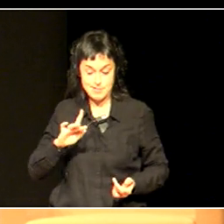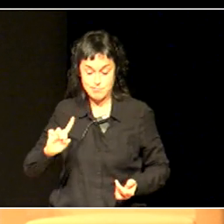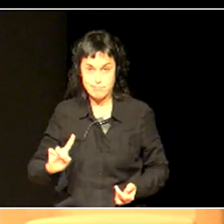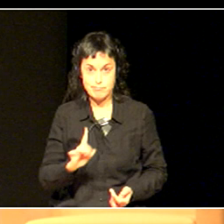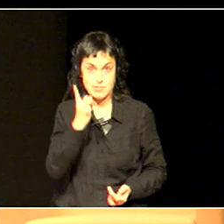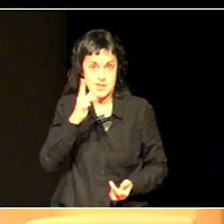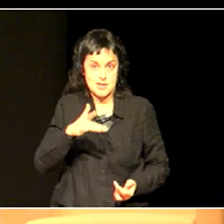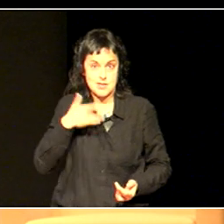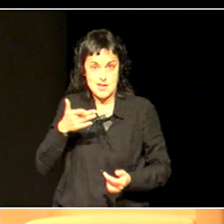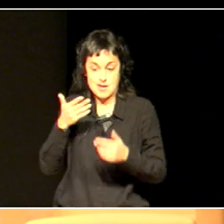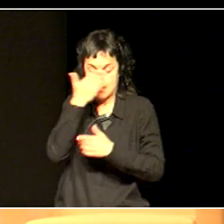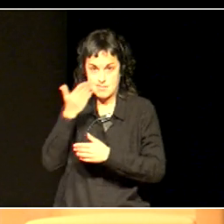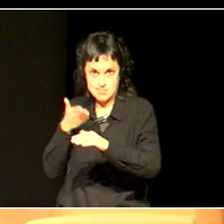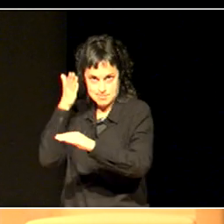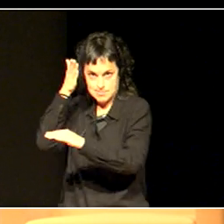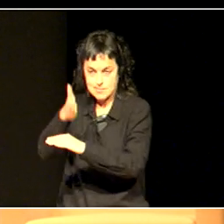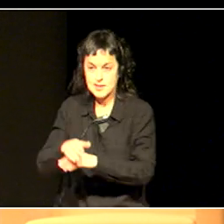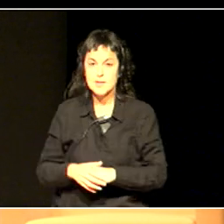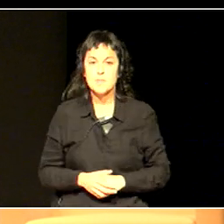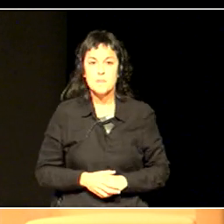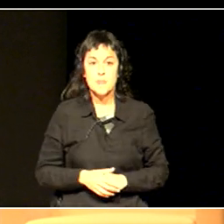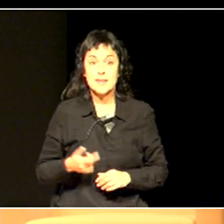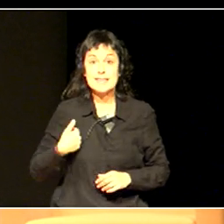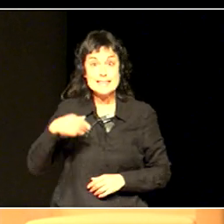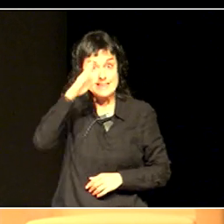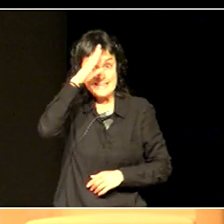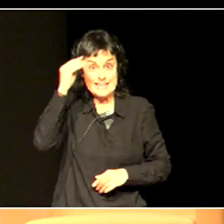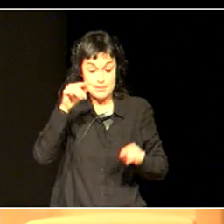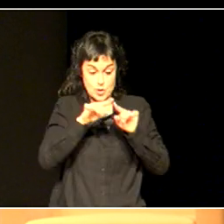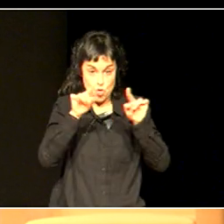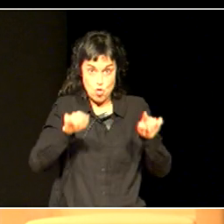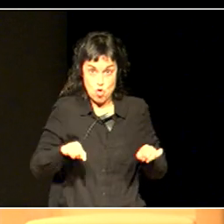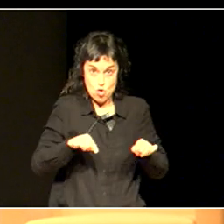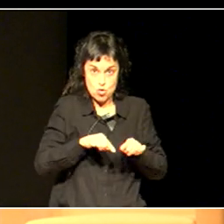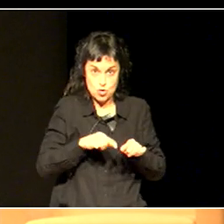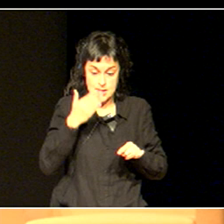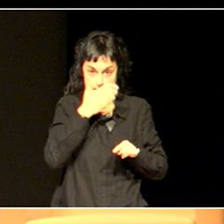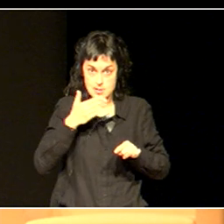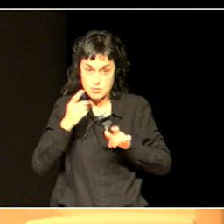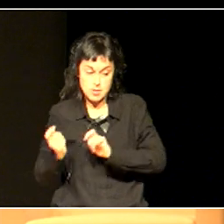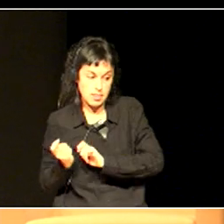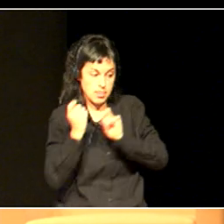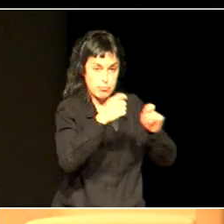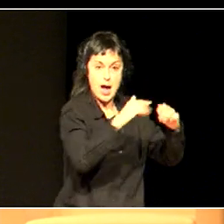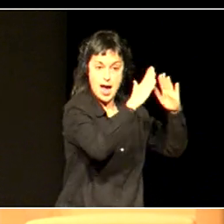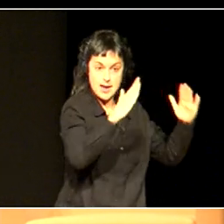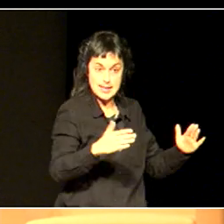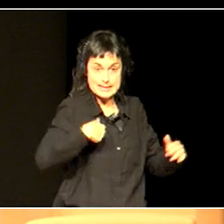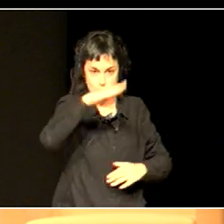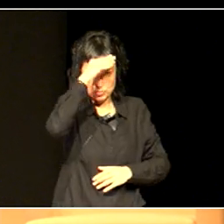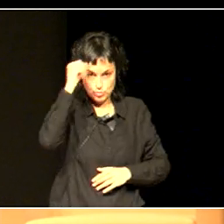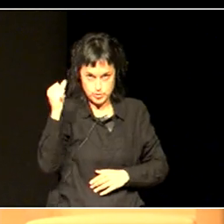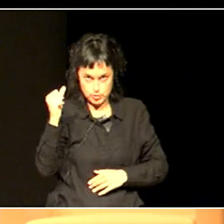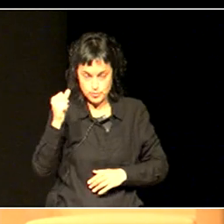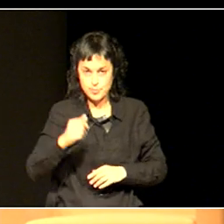was given to bring home until it was near bedtime, when he started to cry. And he was terrified